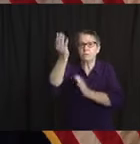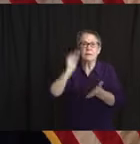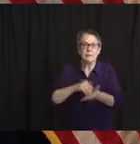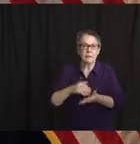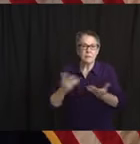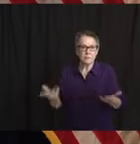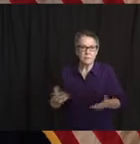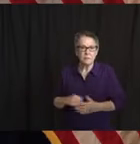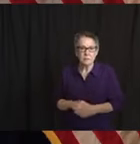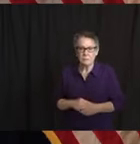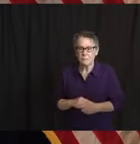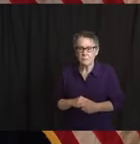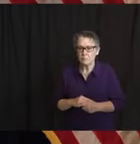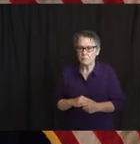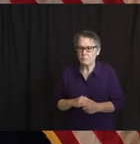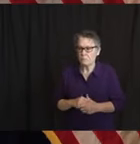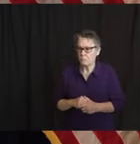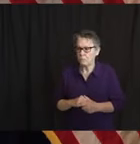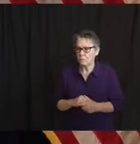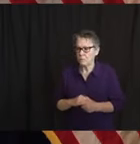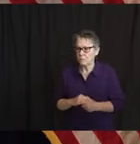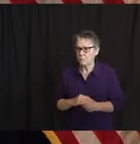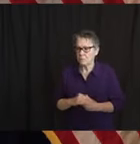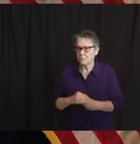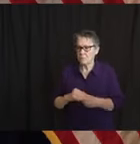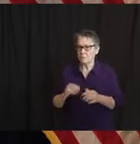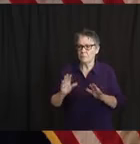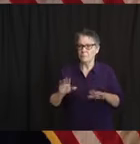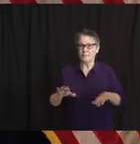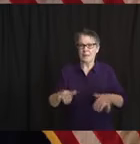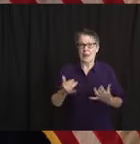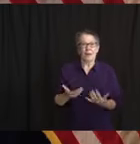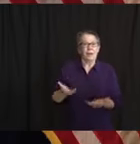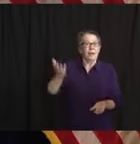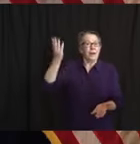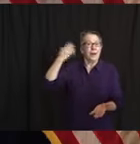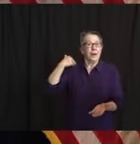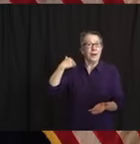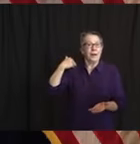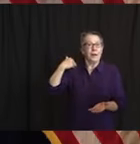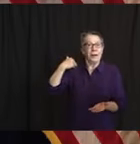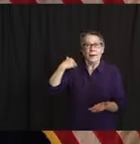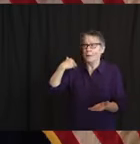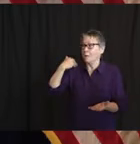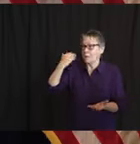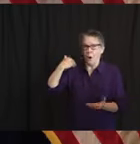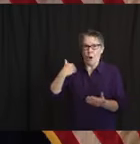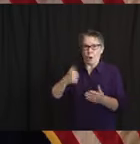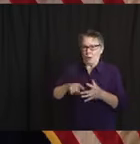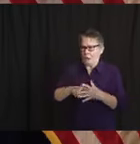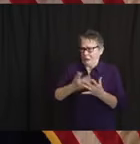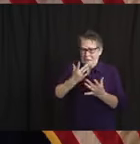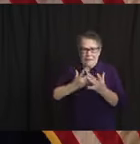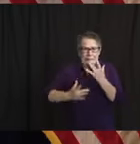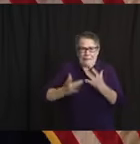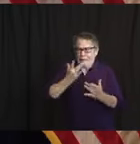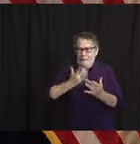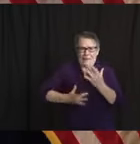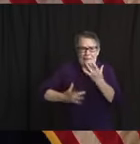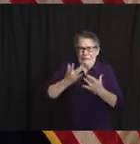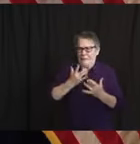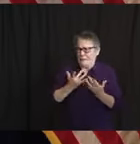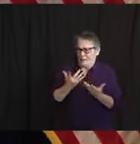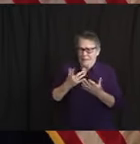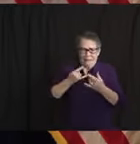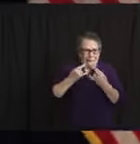as a nation this time, that we in New Jersey are anticipating as best we can. Judy, do want to hit contact tracing and the